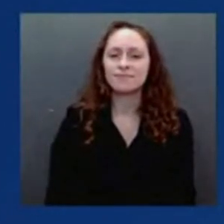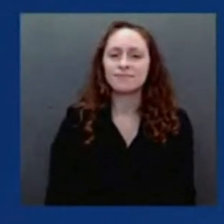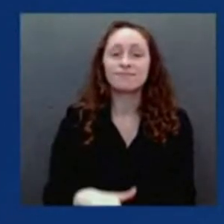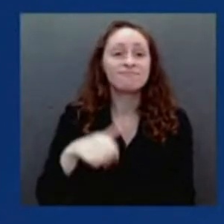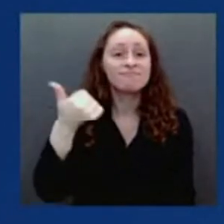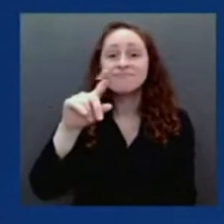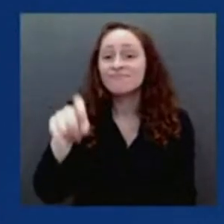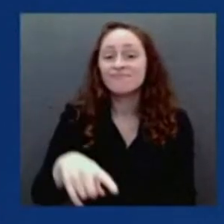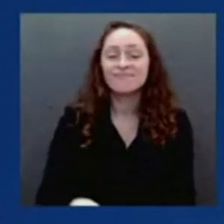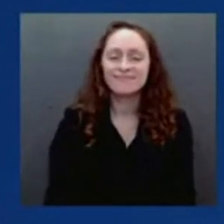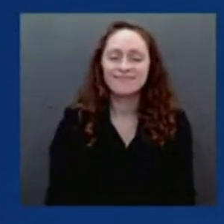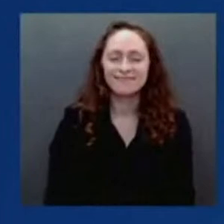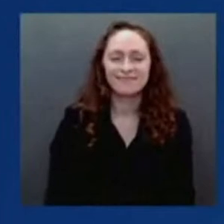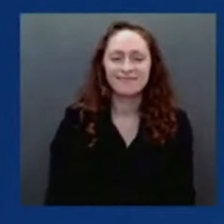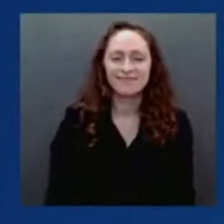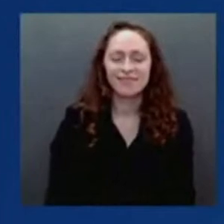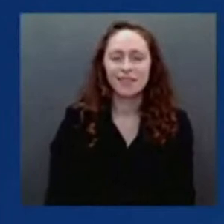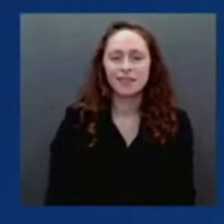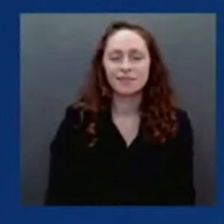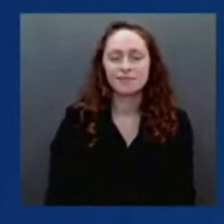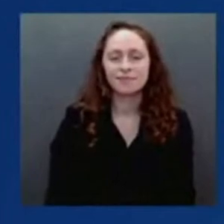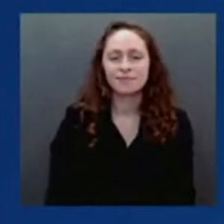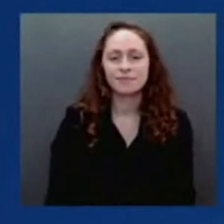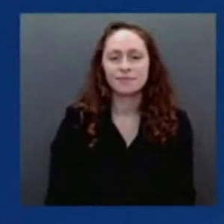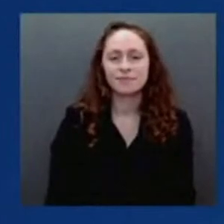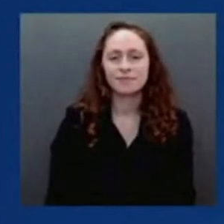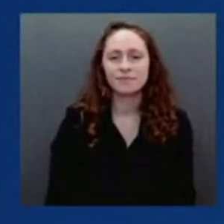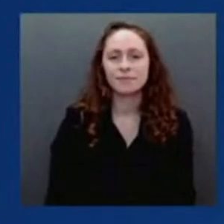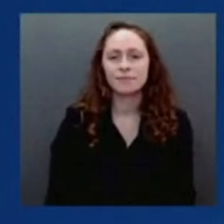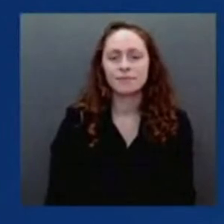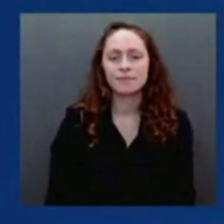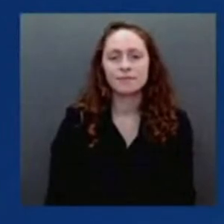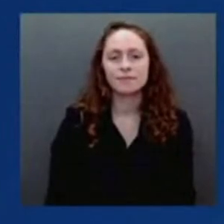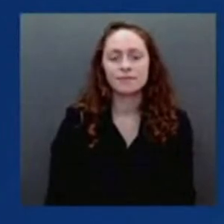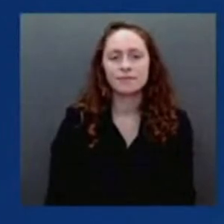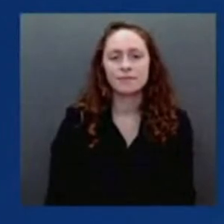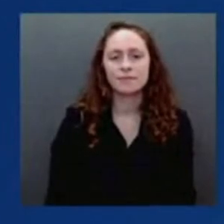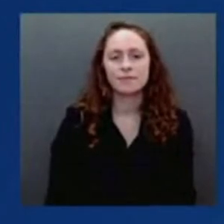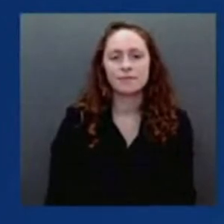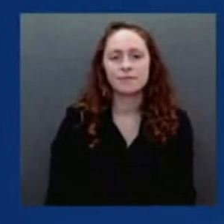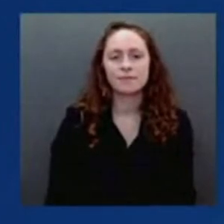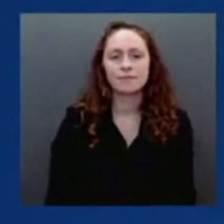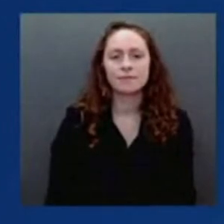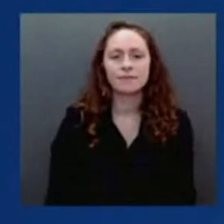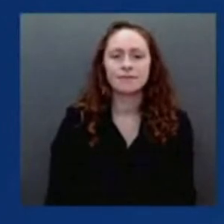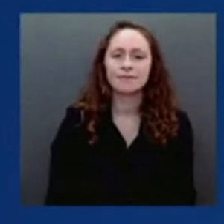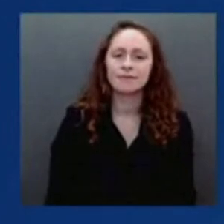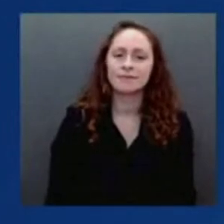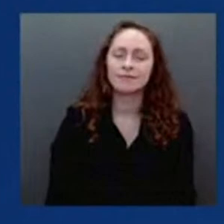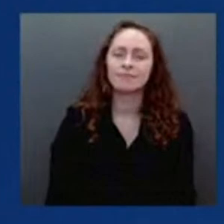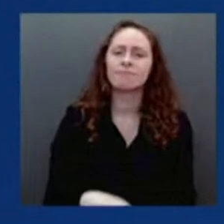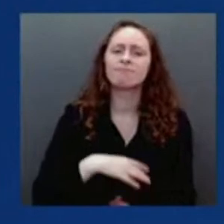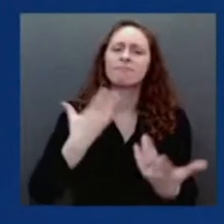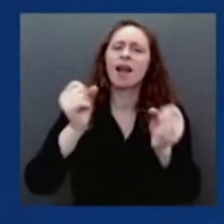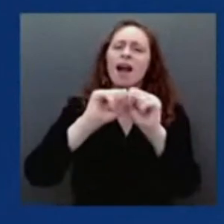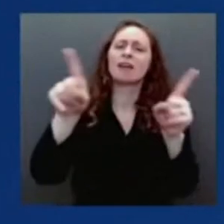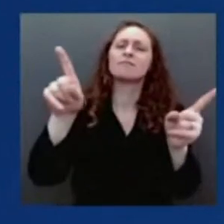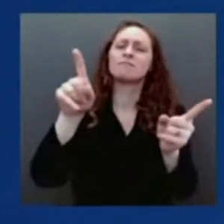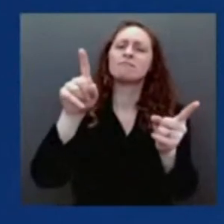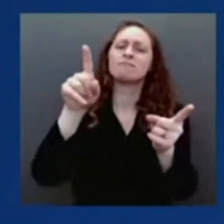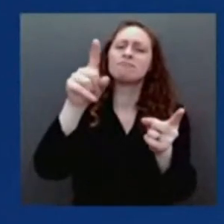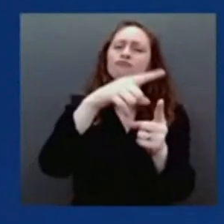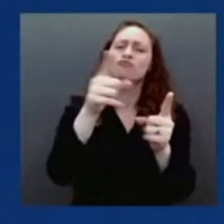Hi, thanks for taking my question. Dr. Swalinski and Fauci, can you tell us how do we know that Johnson & Johnson recipients